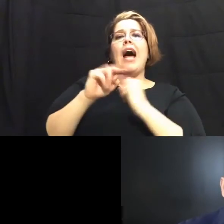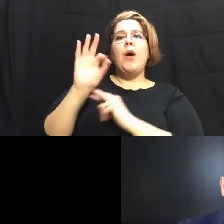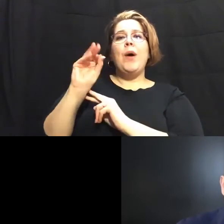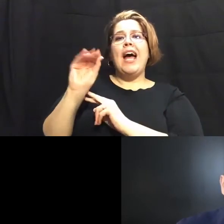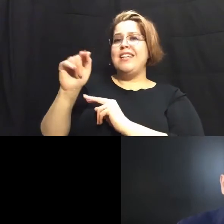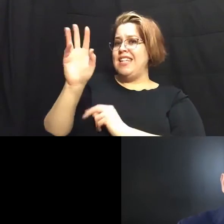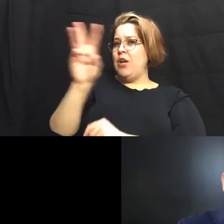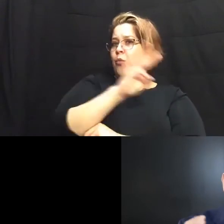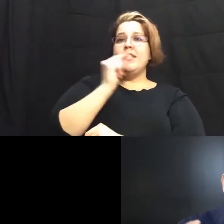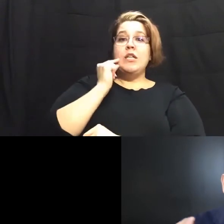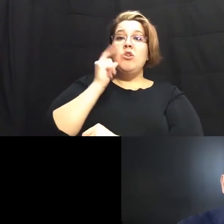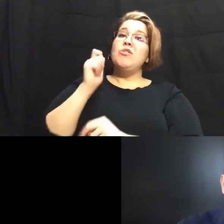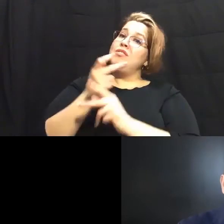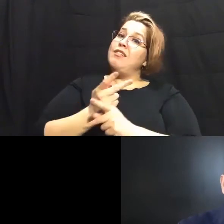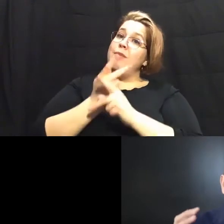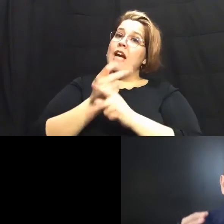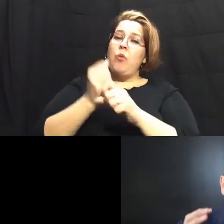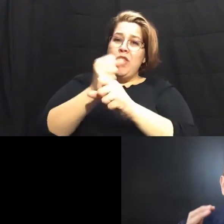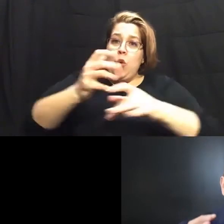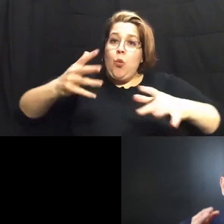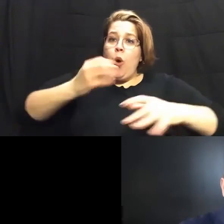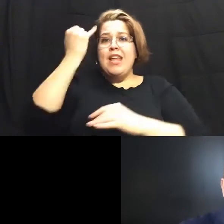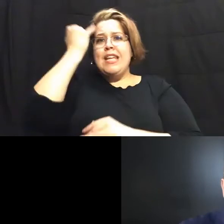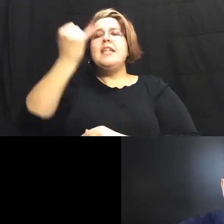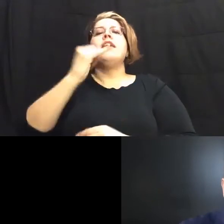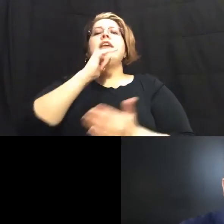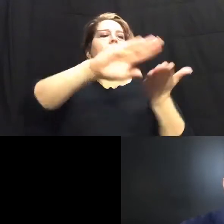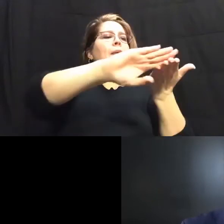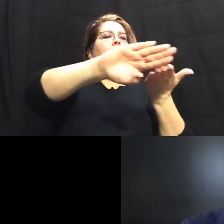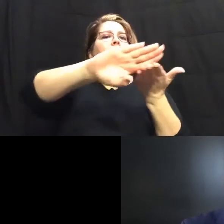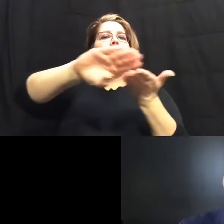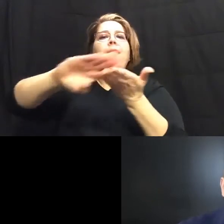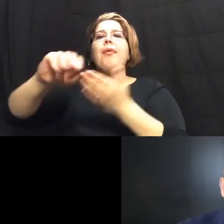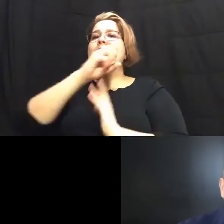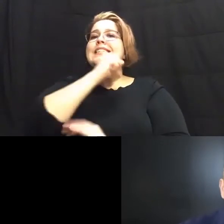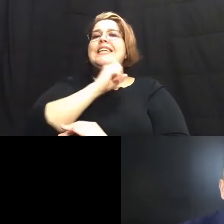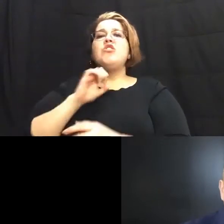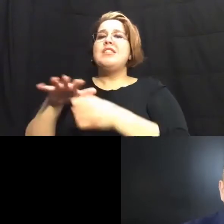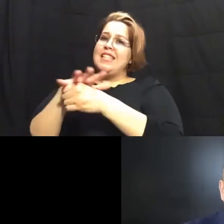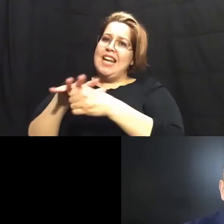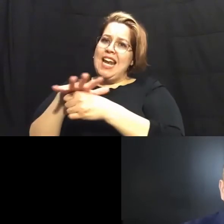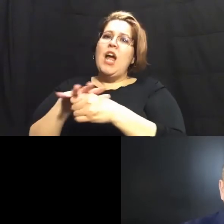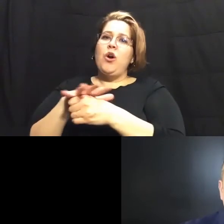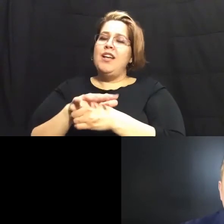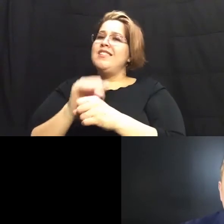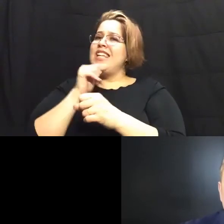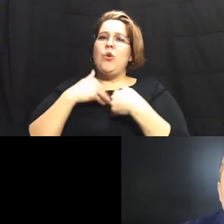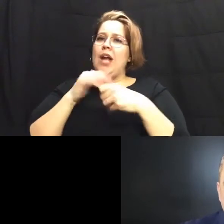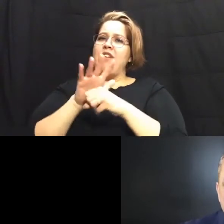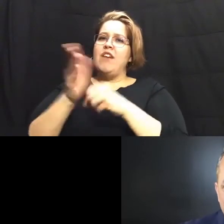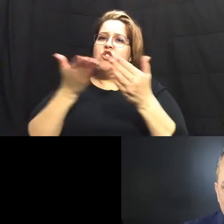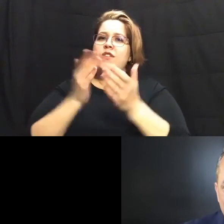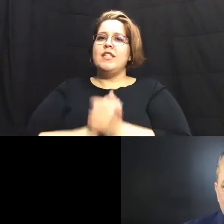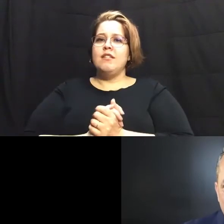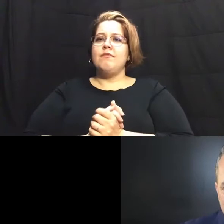side so we have to be careful with the growth and ideas and not leave seniors behind in areas time services very good